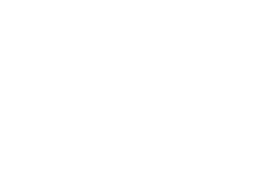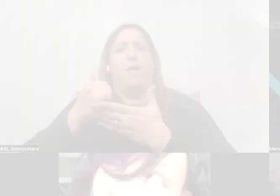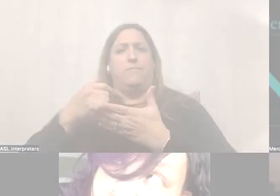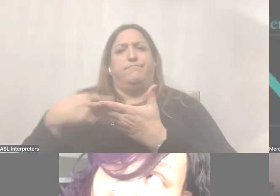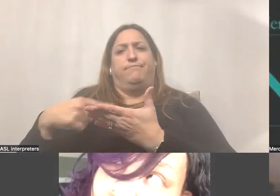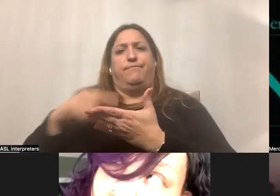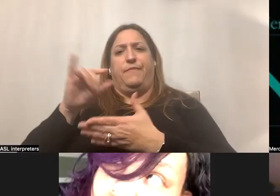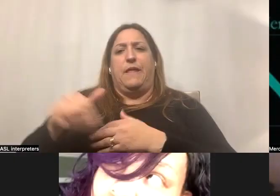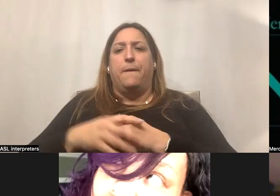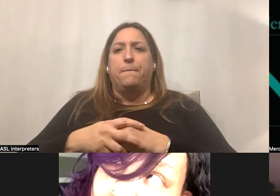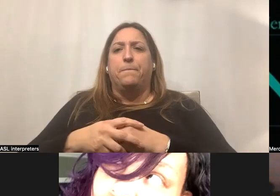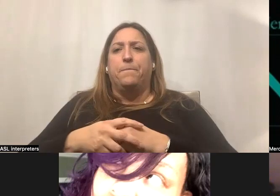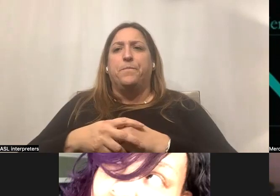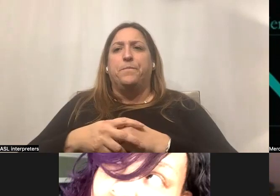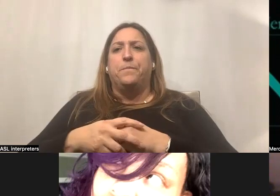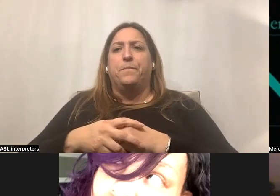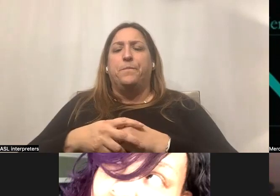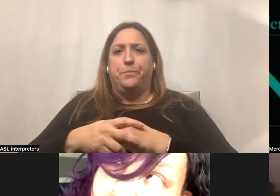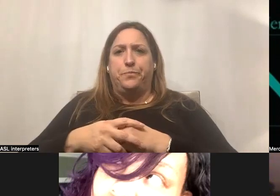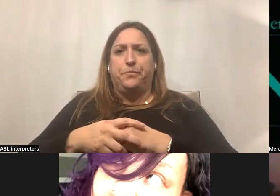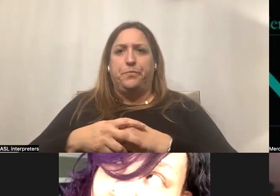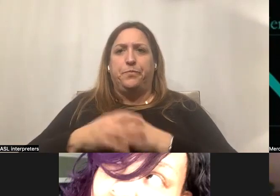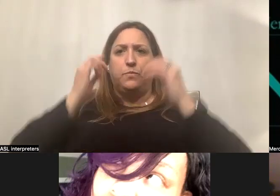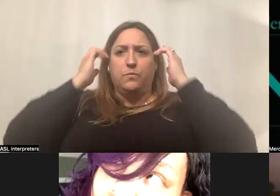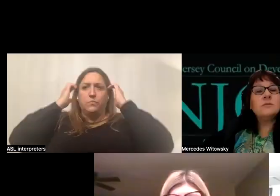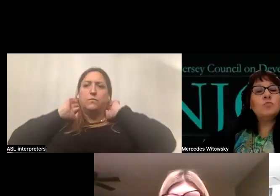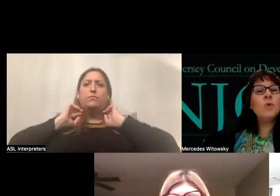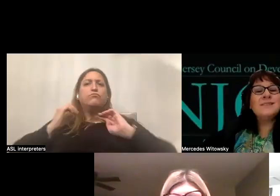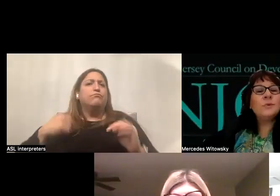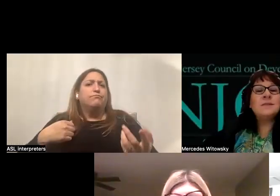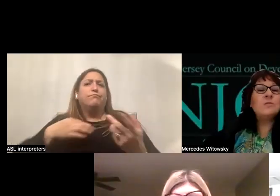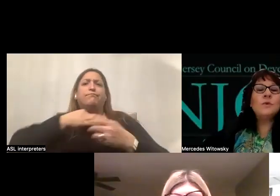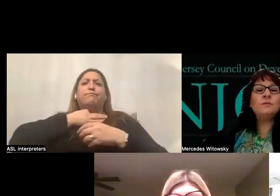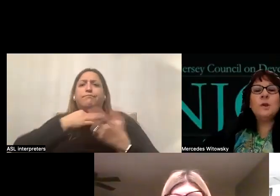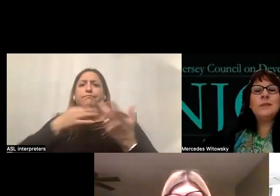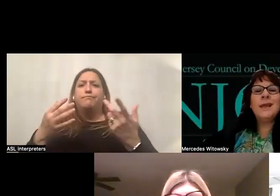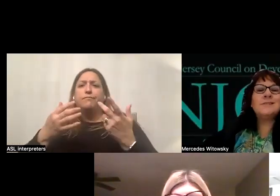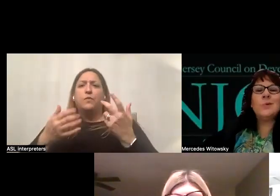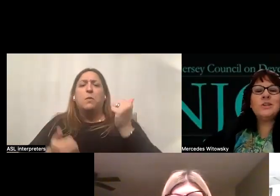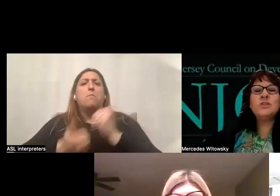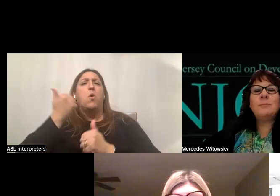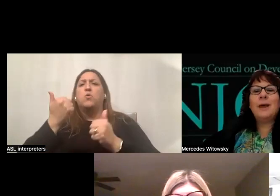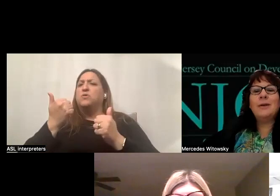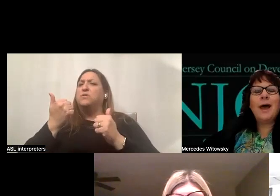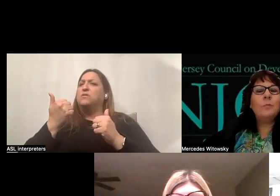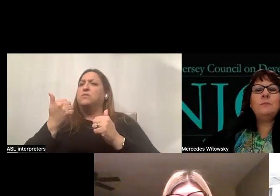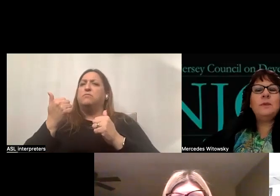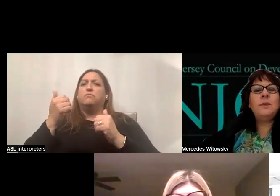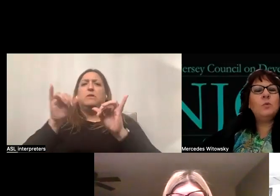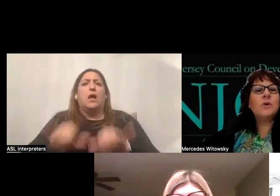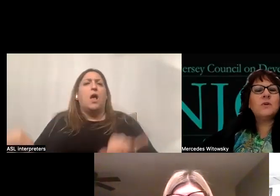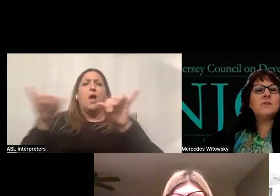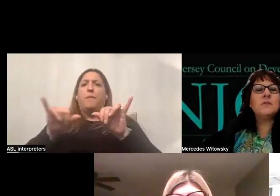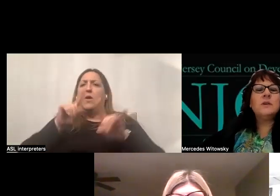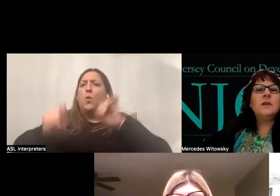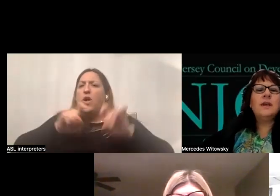to help us, you know, I'm just curious, what's the most frequently asked question about how PPP